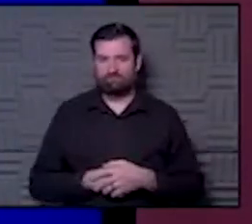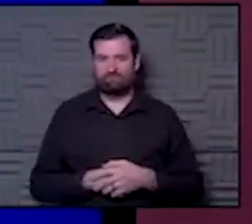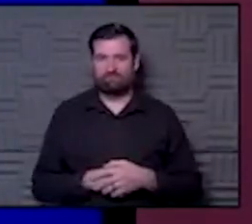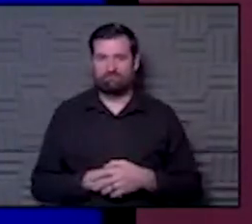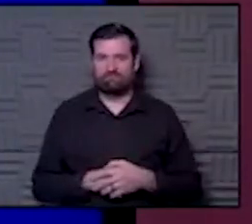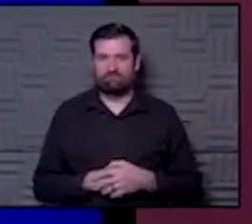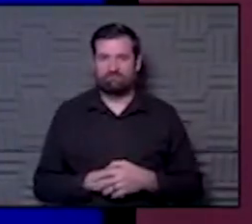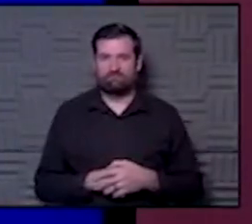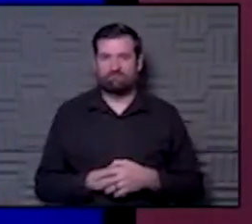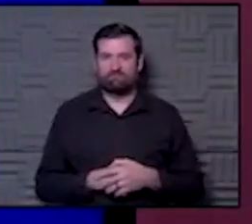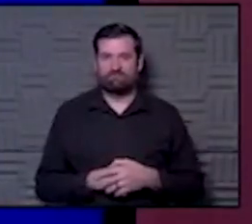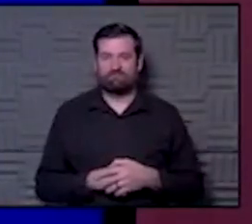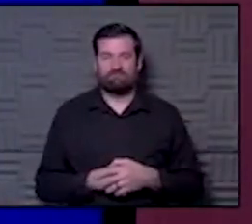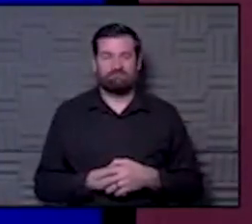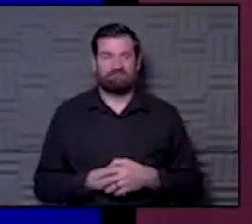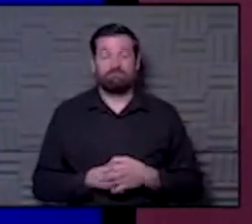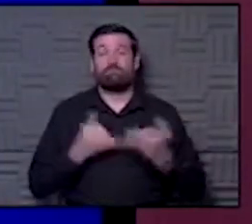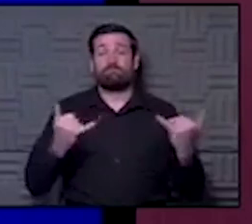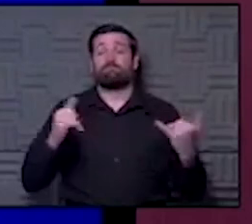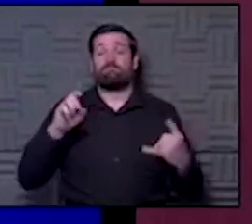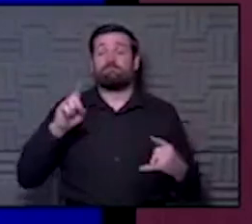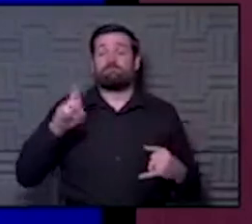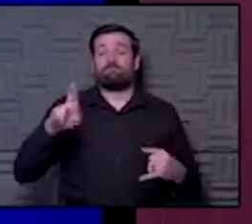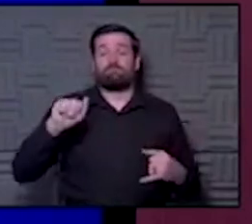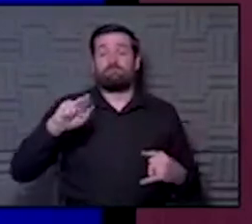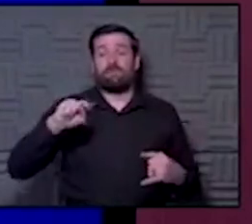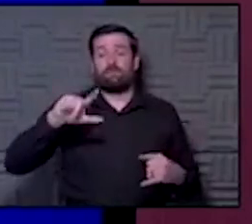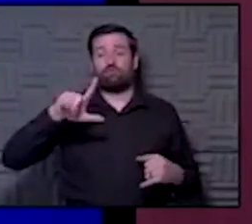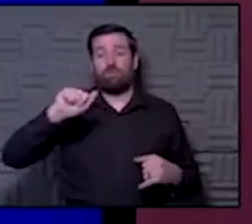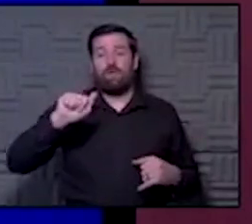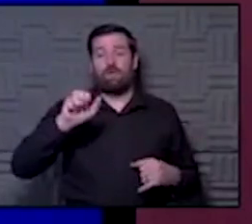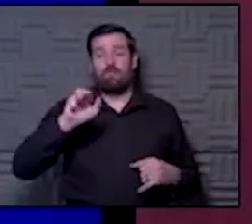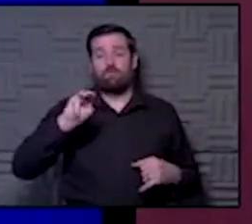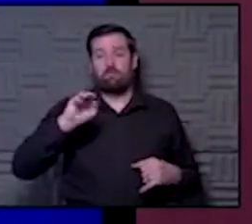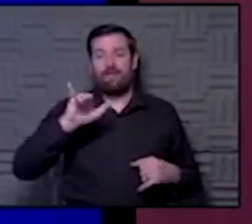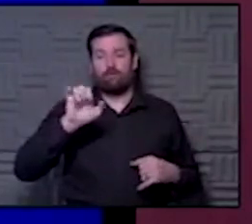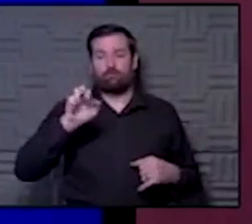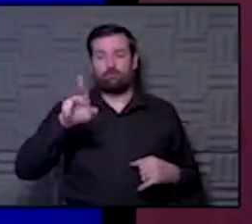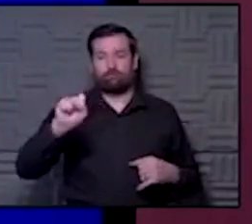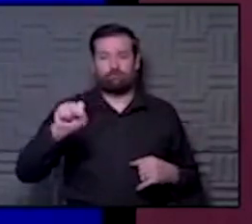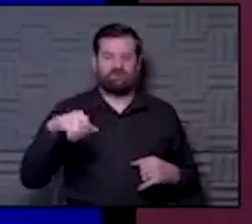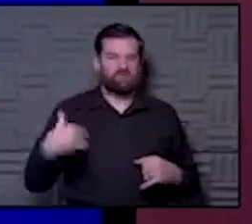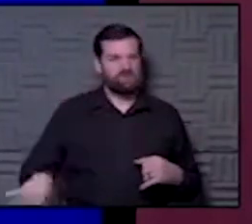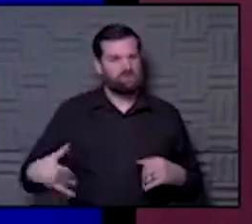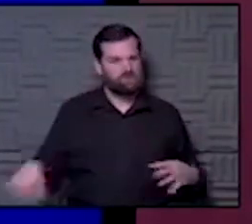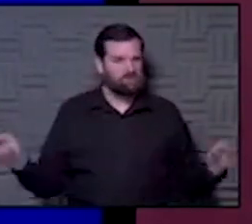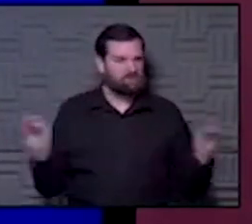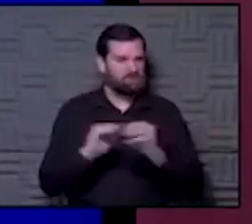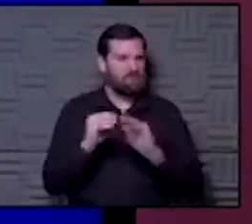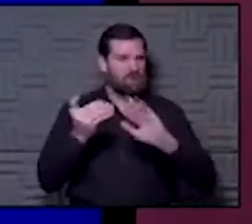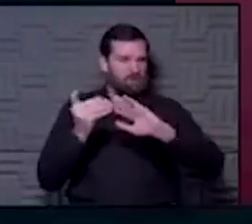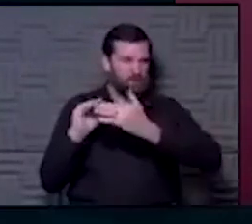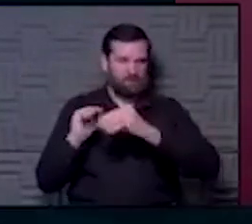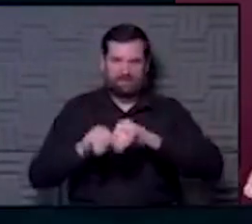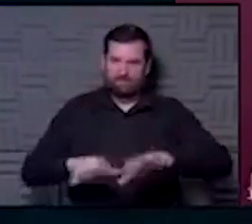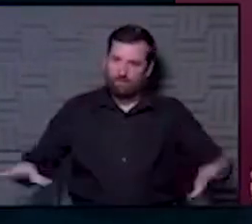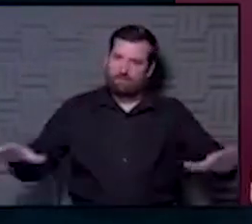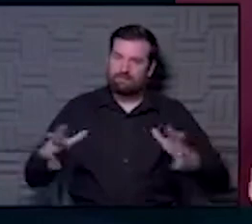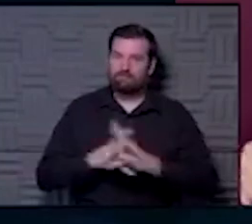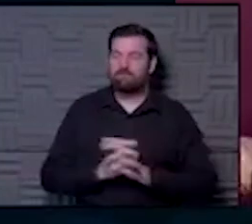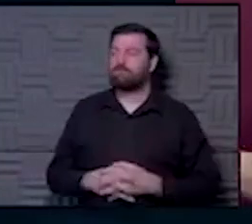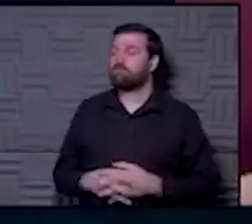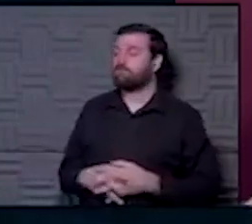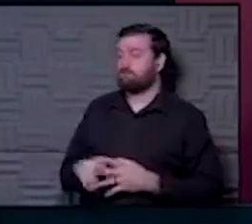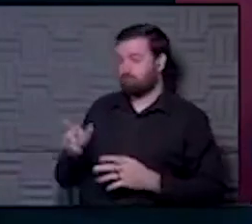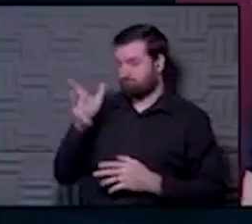All right. So now we're going to turn to Dr. Angela Myers. Angela, man, more community spread out there. And I've heard